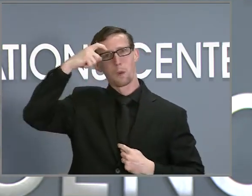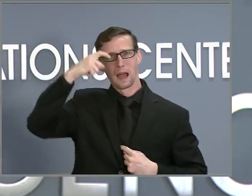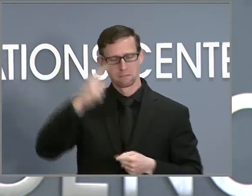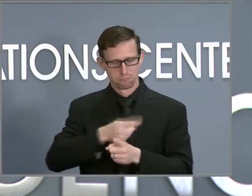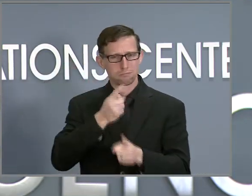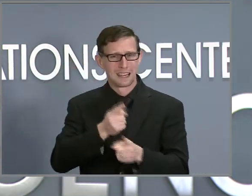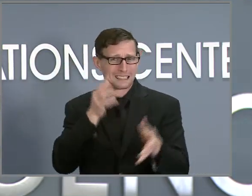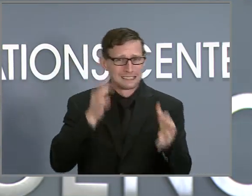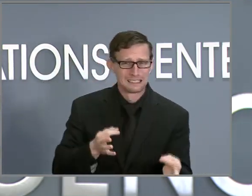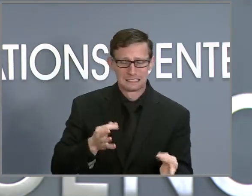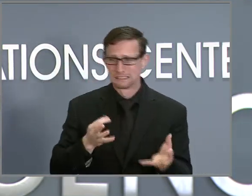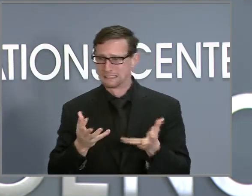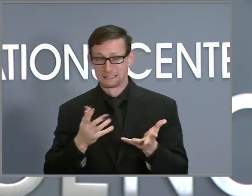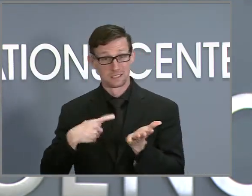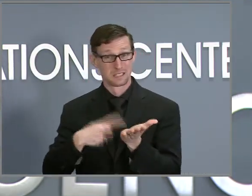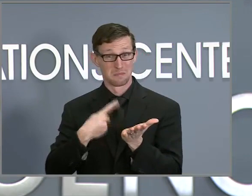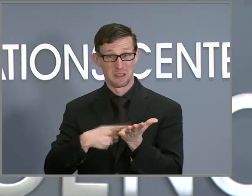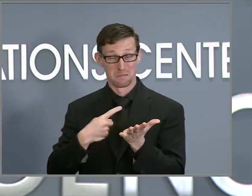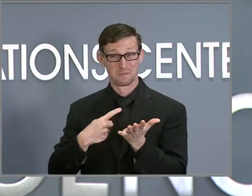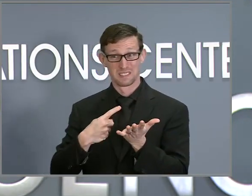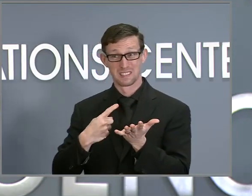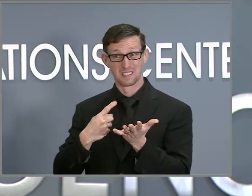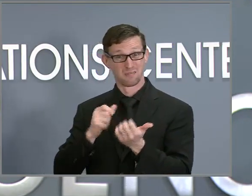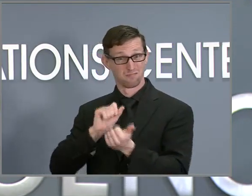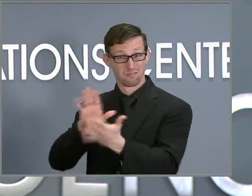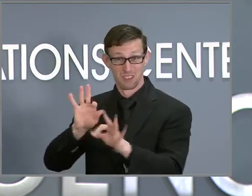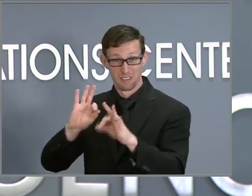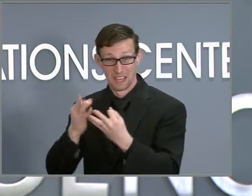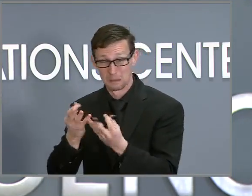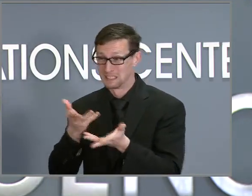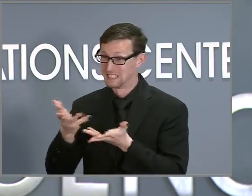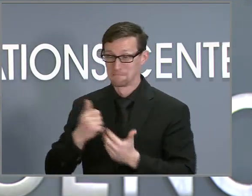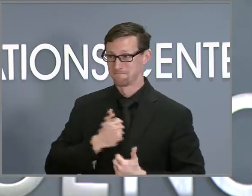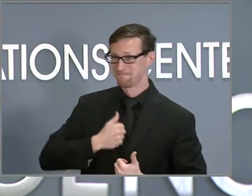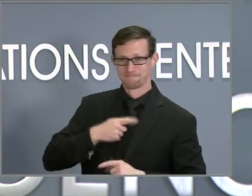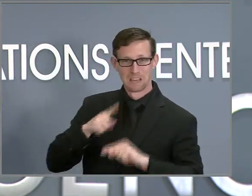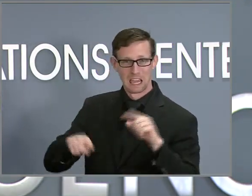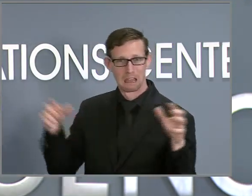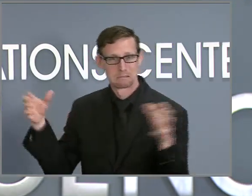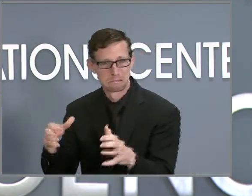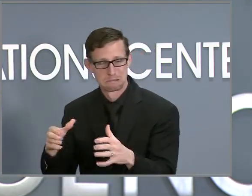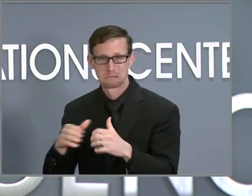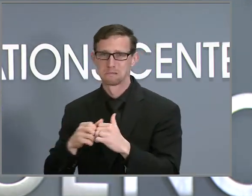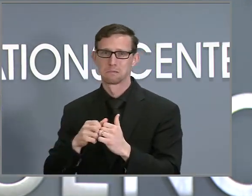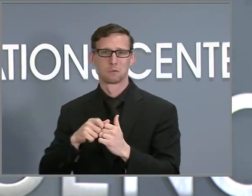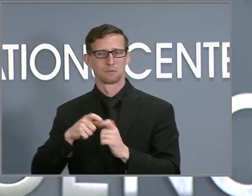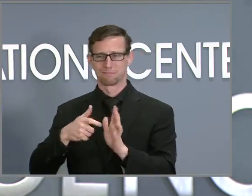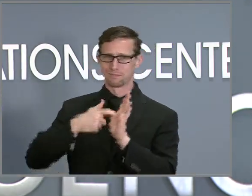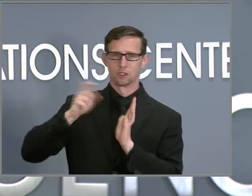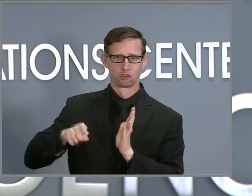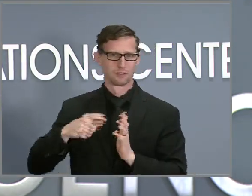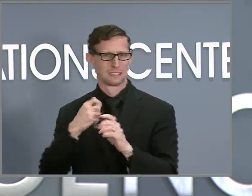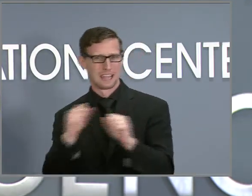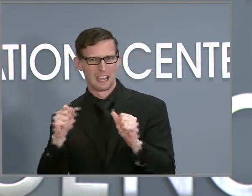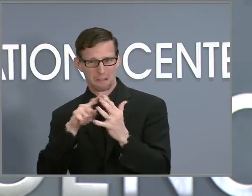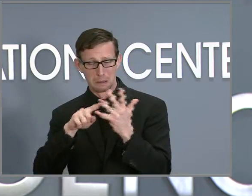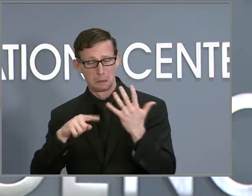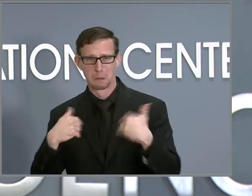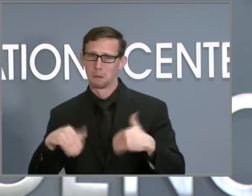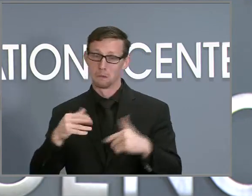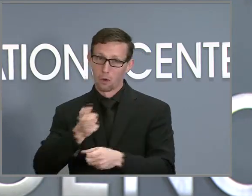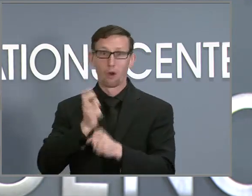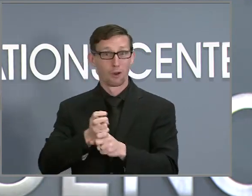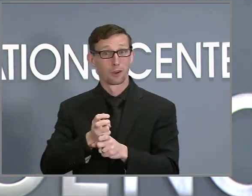and to have sometimes difficult conversations with family and friends about being safe. And after making